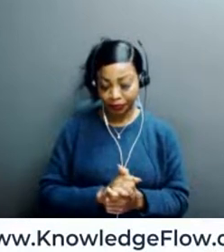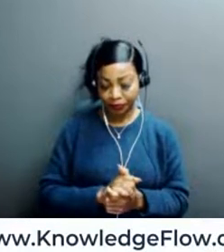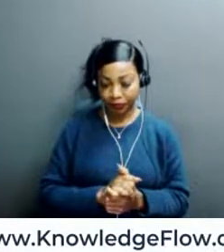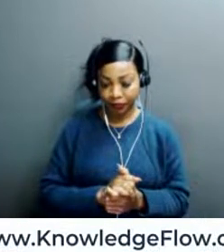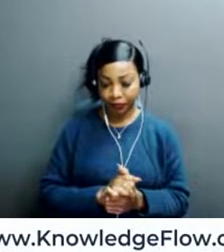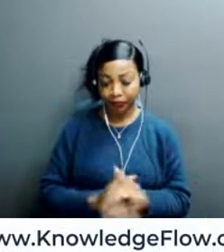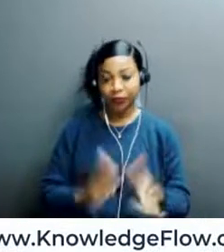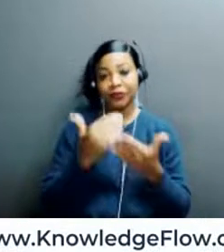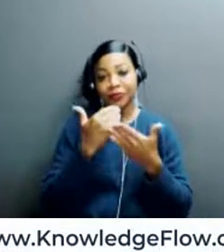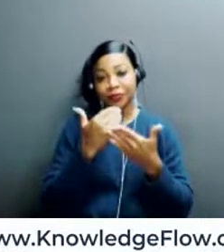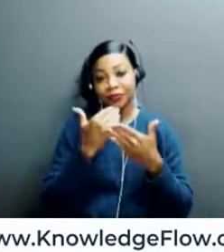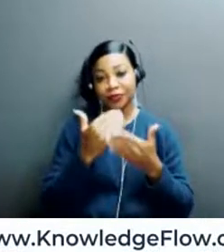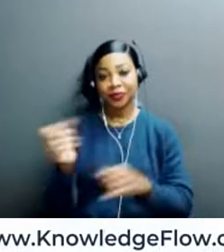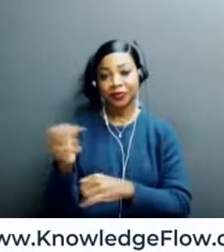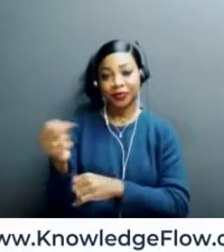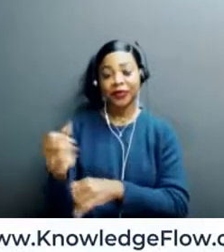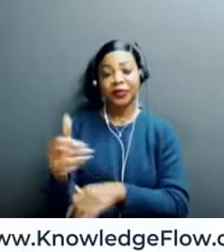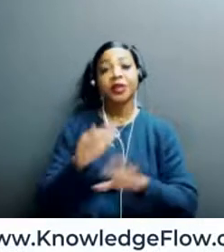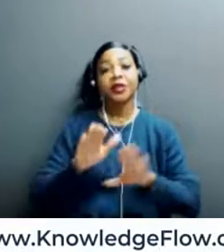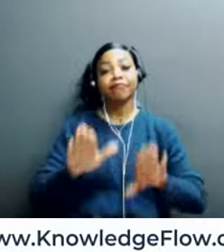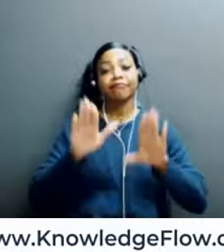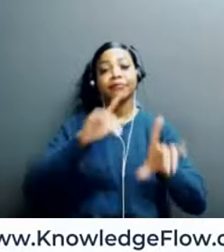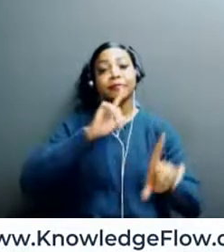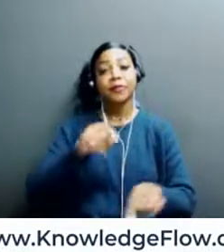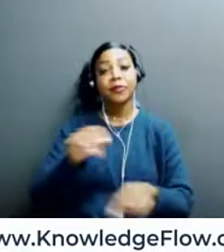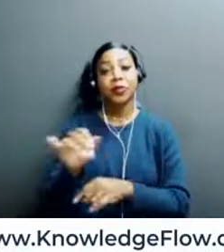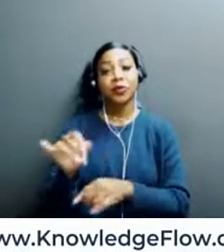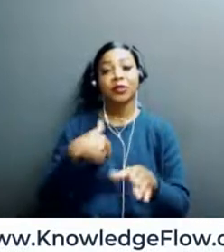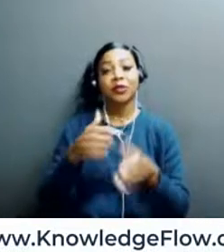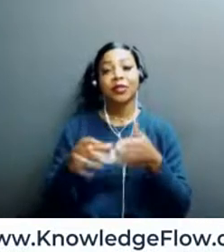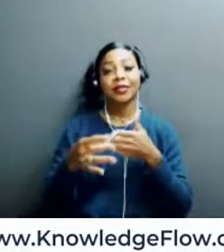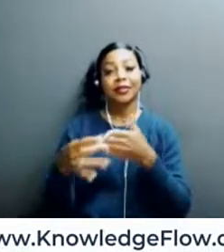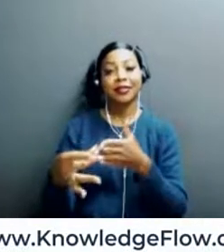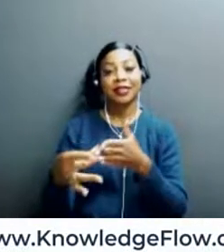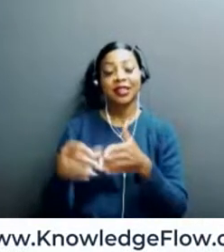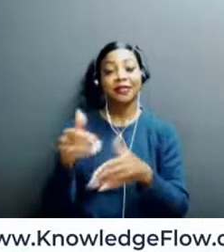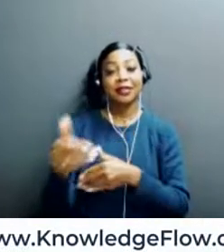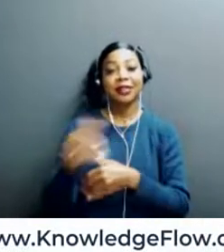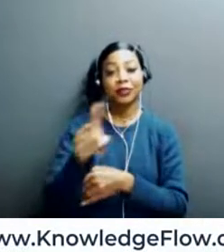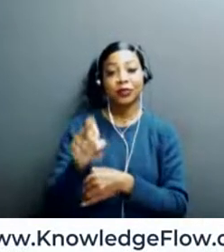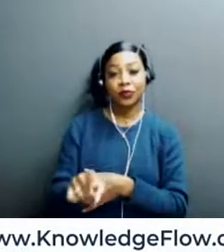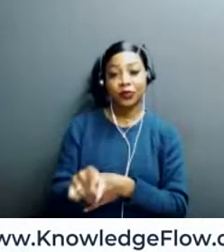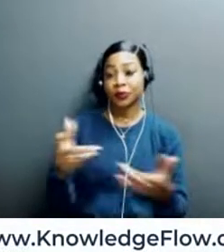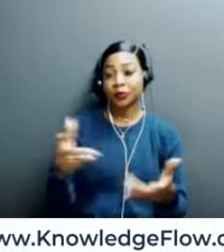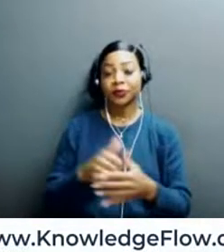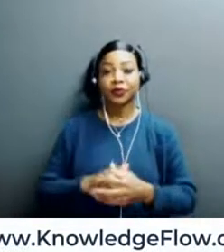Thank you. Yes, that's a great question and a great answer. And actually, that kind of leads us into my next question, which is going to be